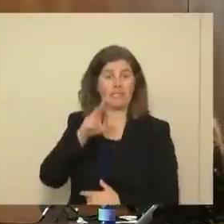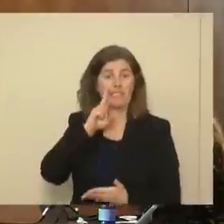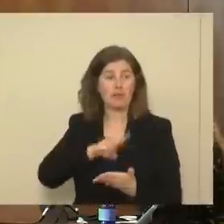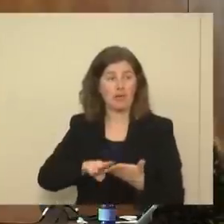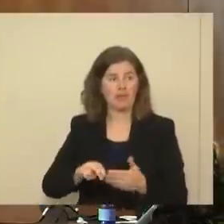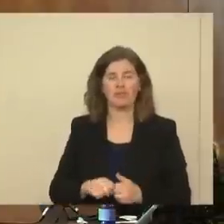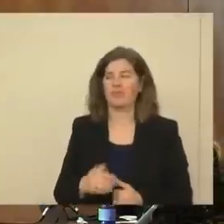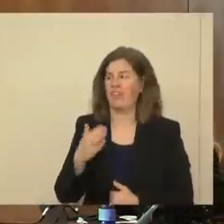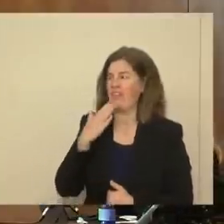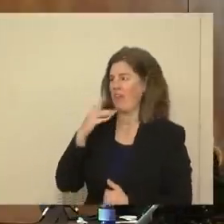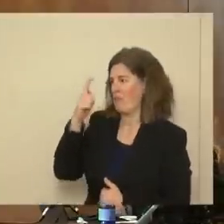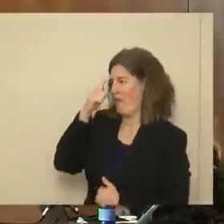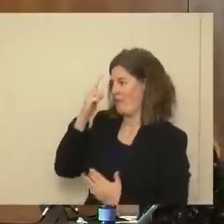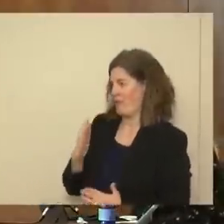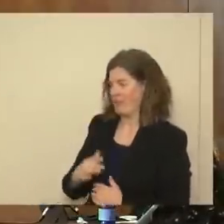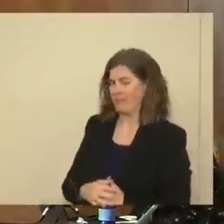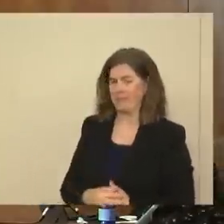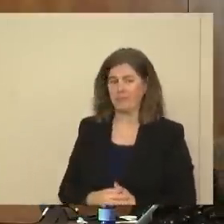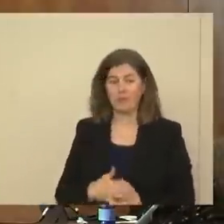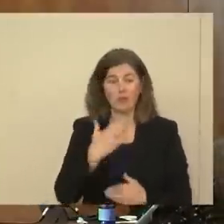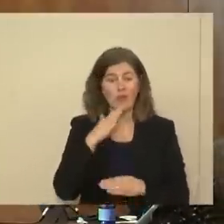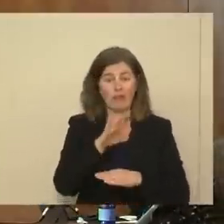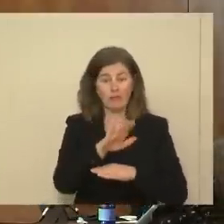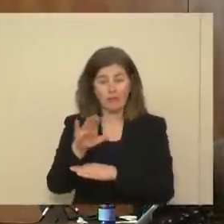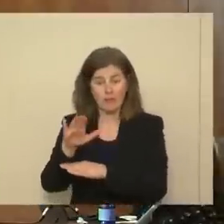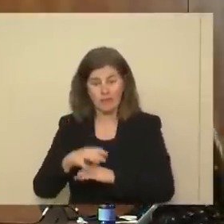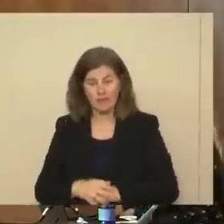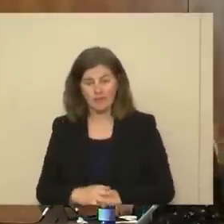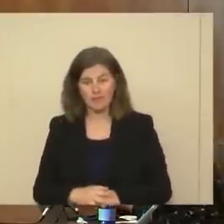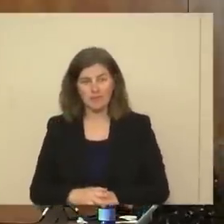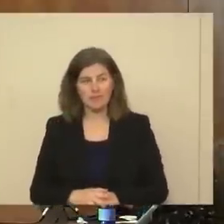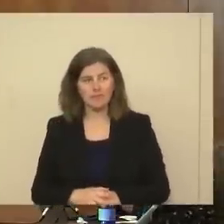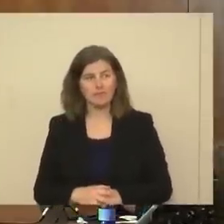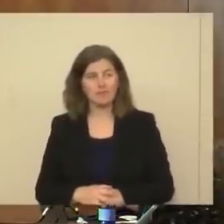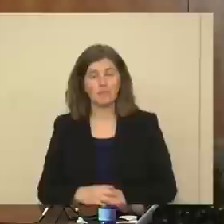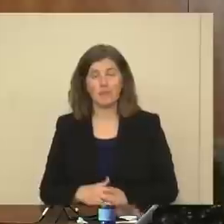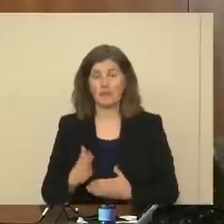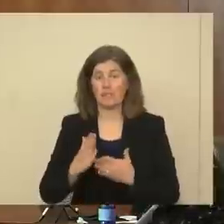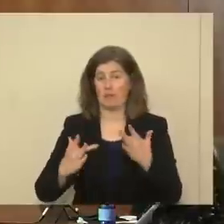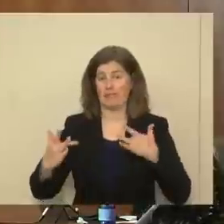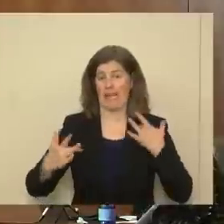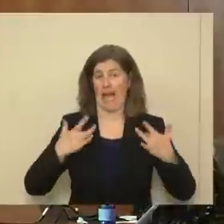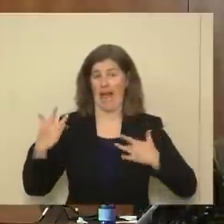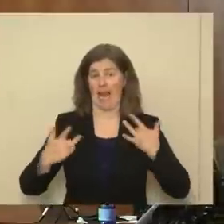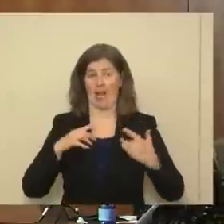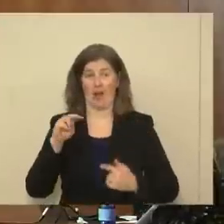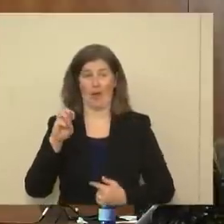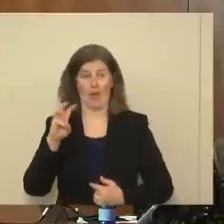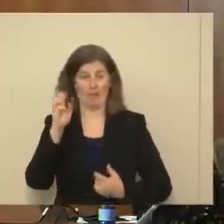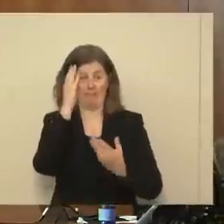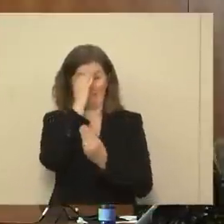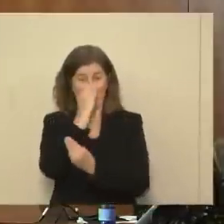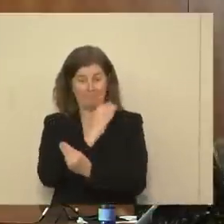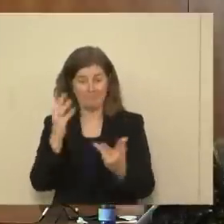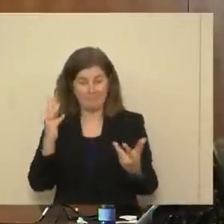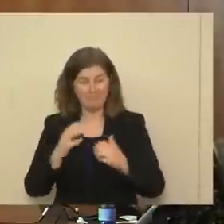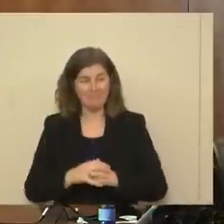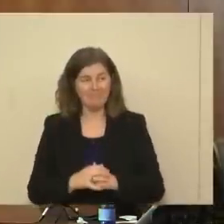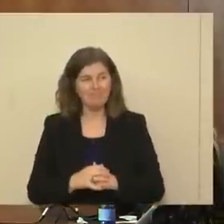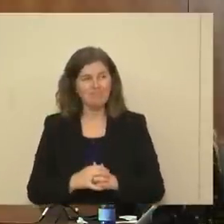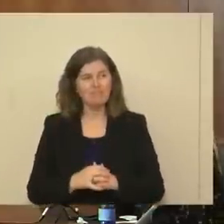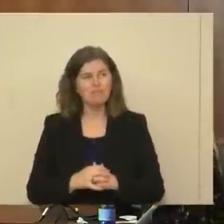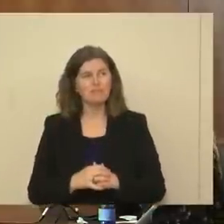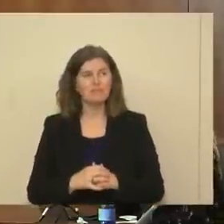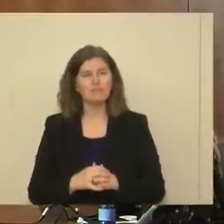Thank you, Governor. Good afternoon. So we have some exciting news to talk about some